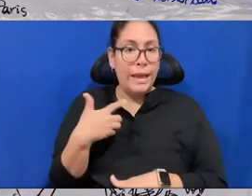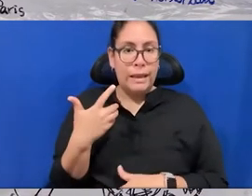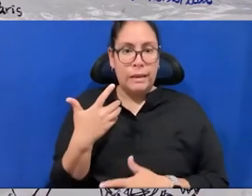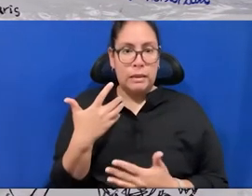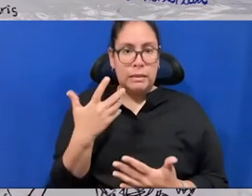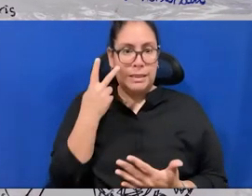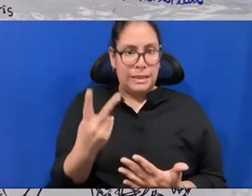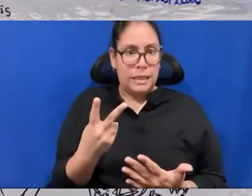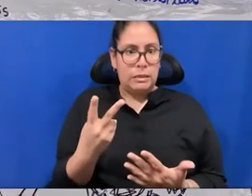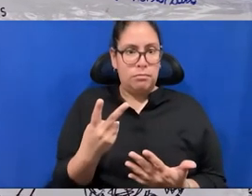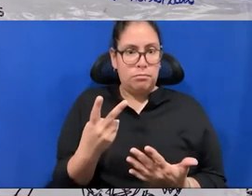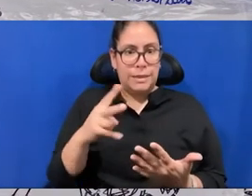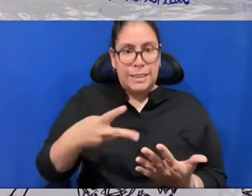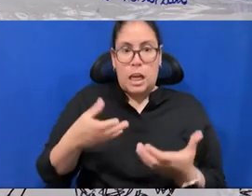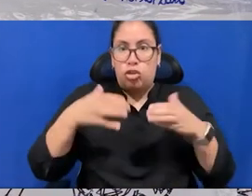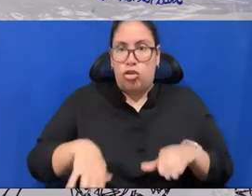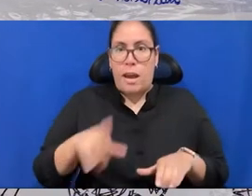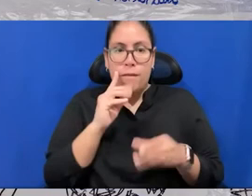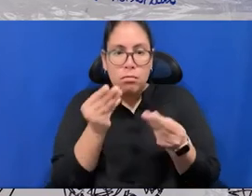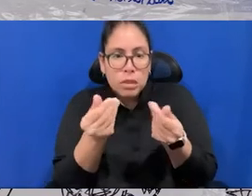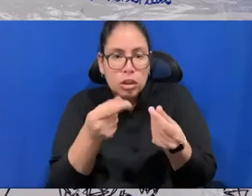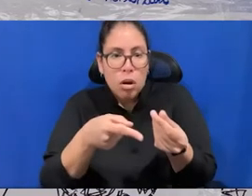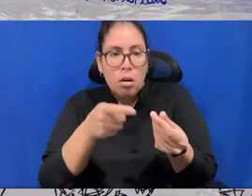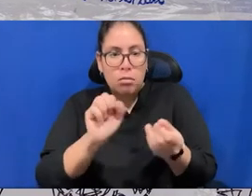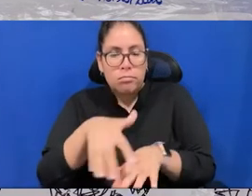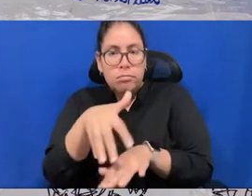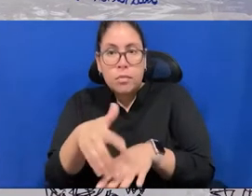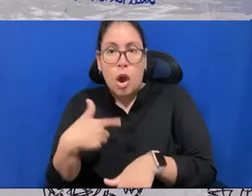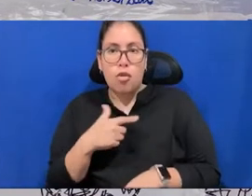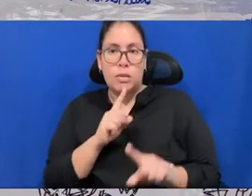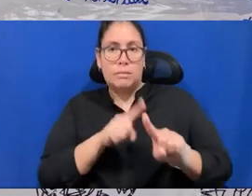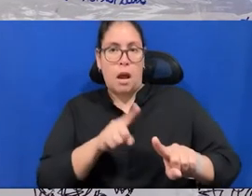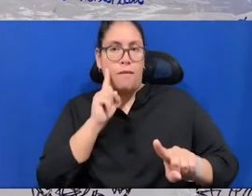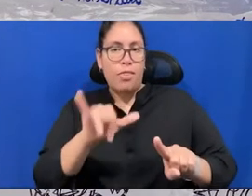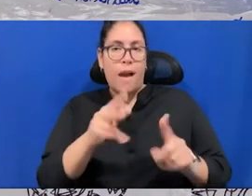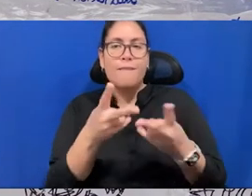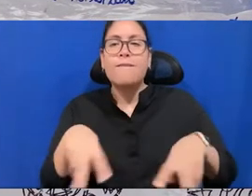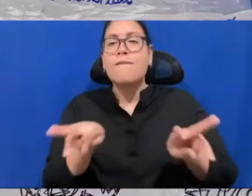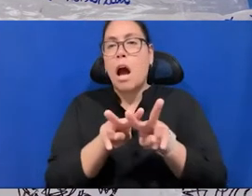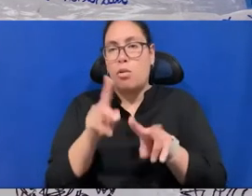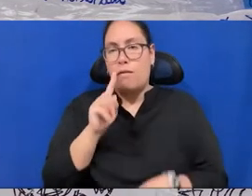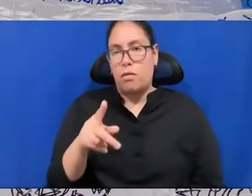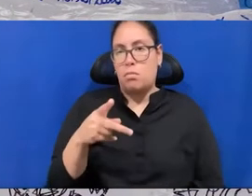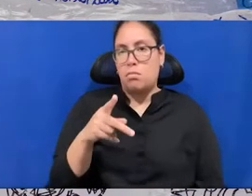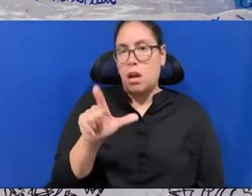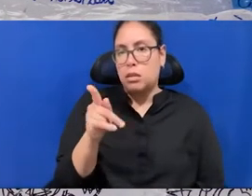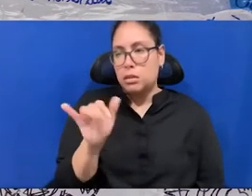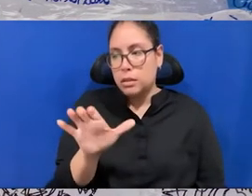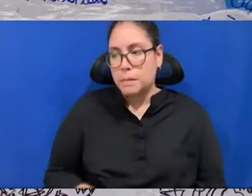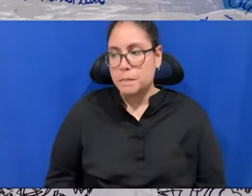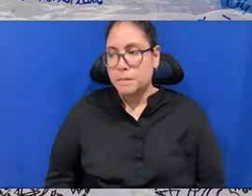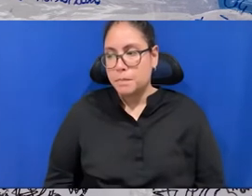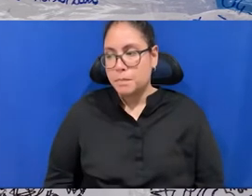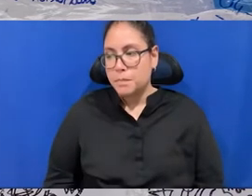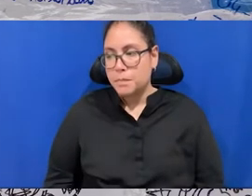responsible, or we are not able to respond, maybe, of the value of this plastic. And then, you know, from that, that we, I think so, it starts